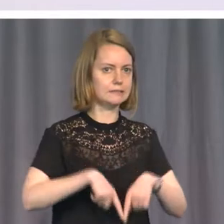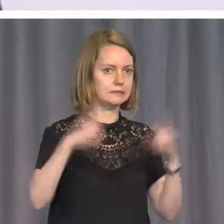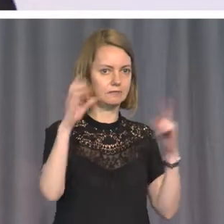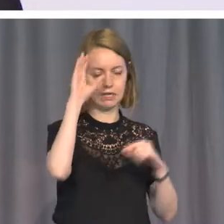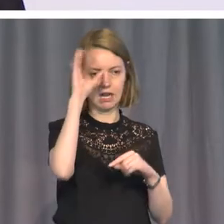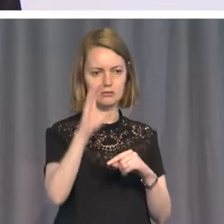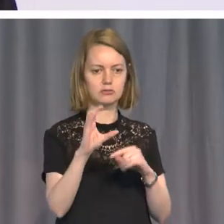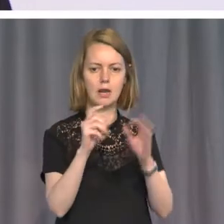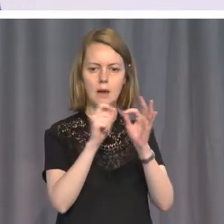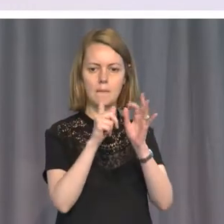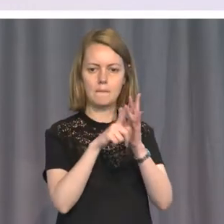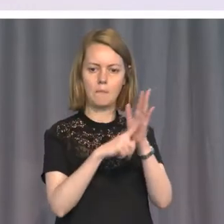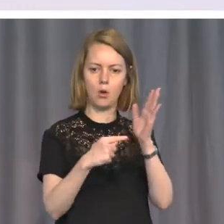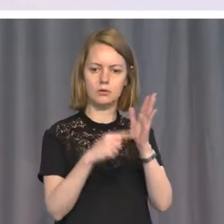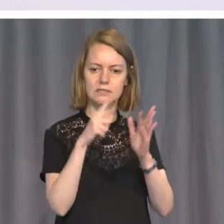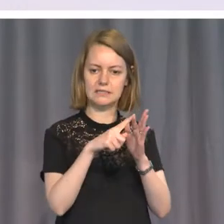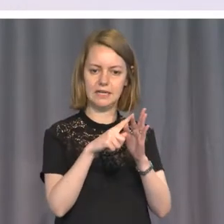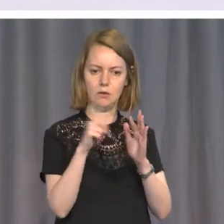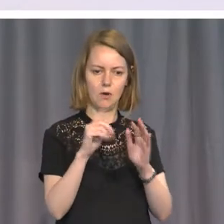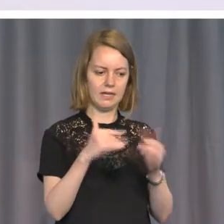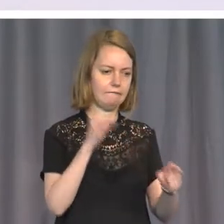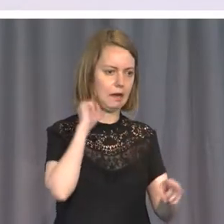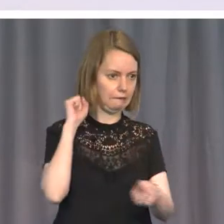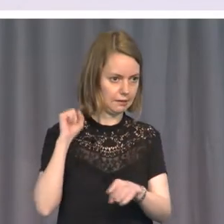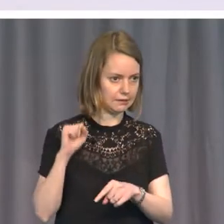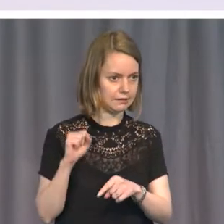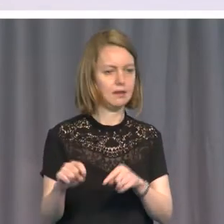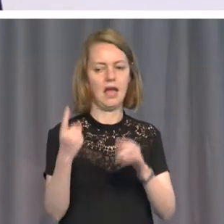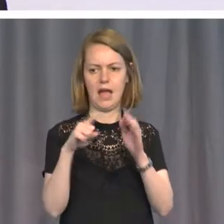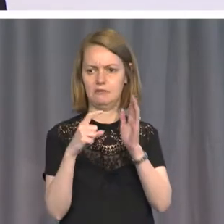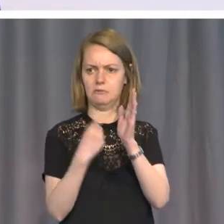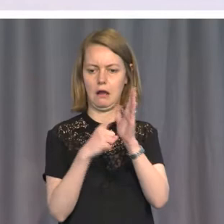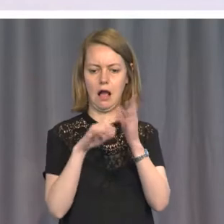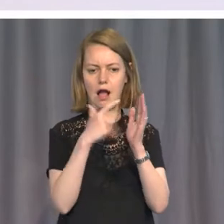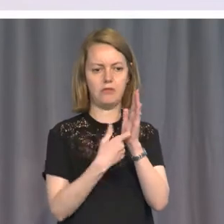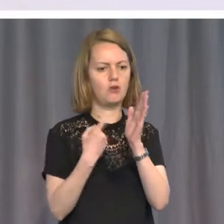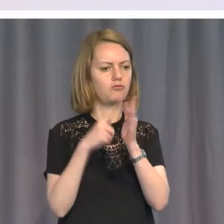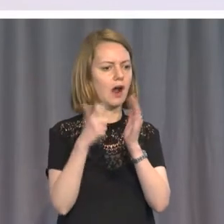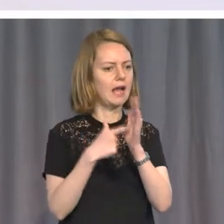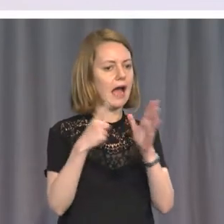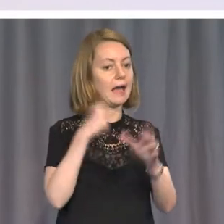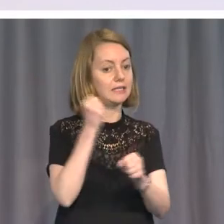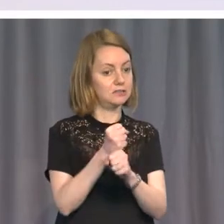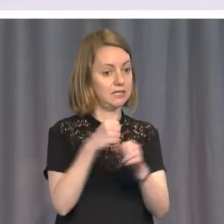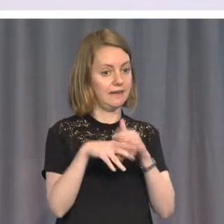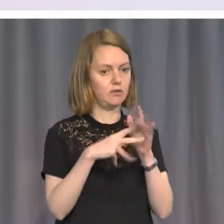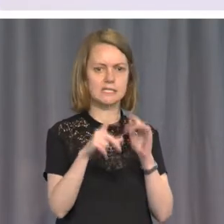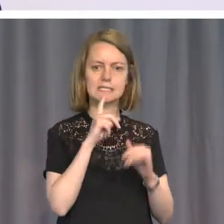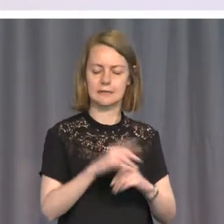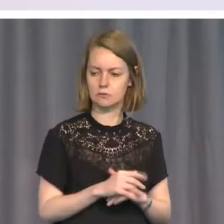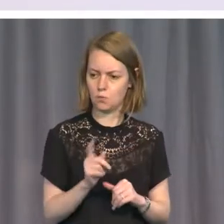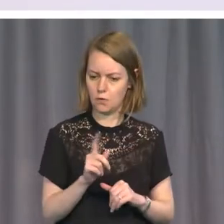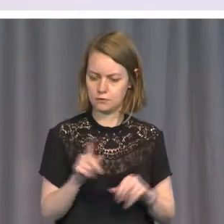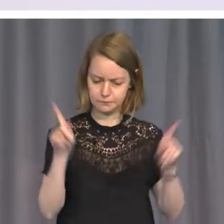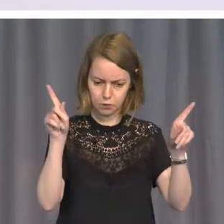Balty was busy hanging people. Well, Arthur Ryler, the Attorney General, insisted that nothing